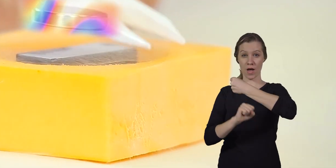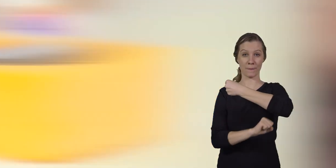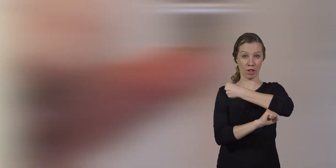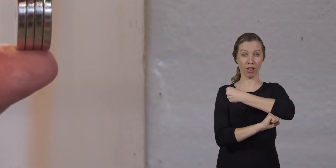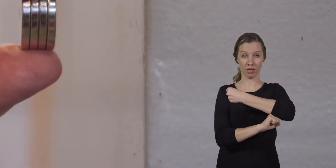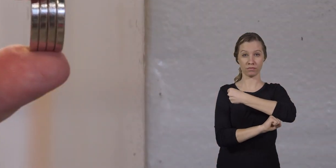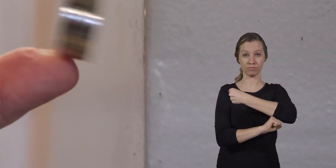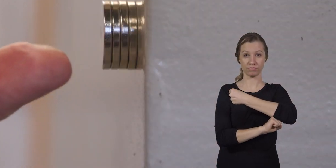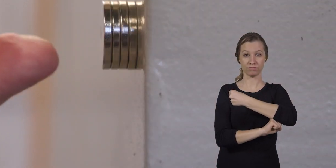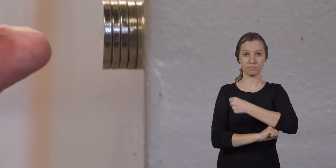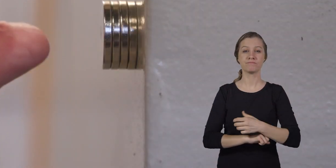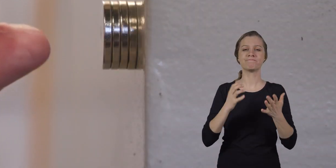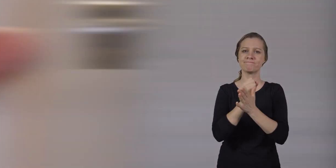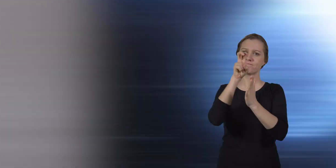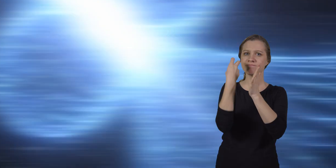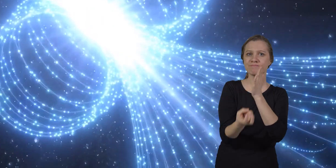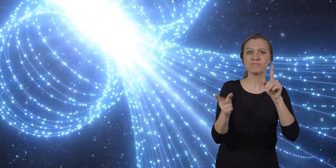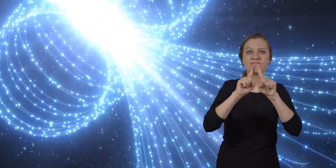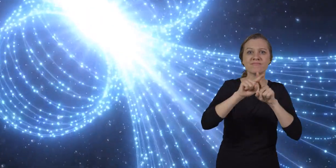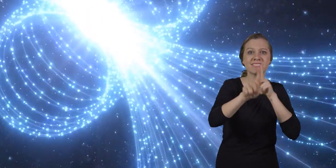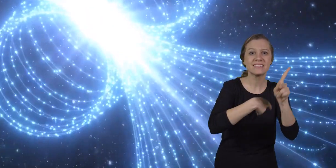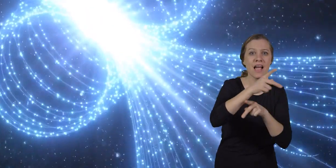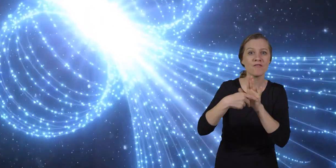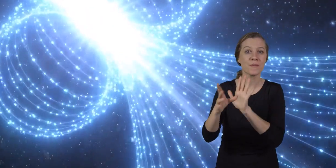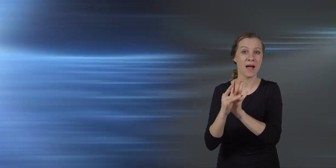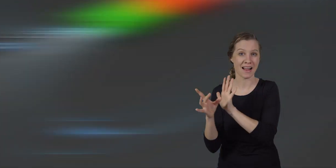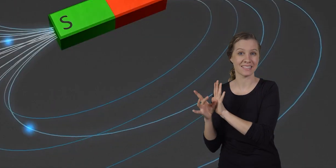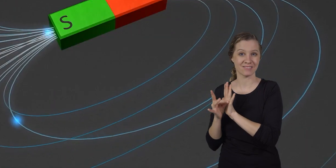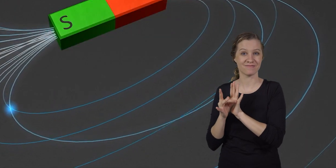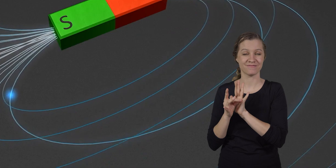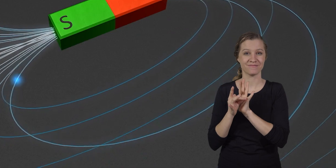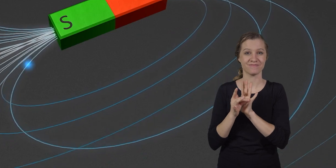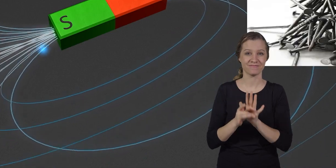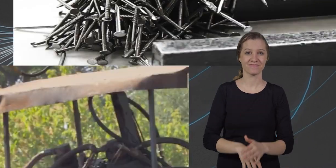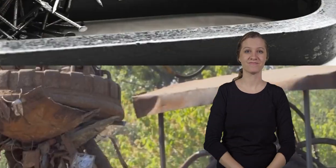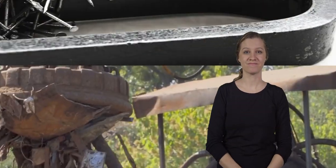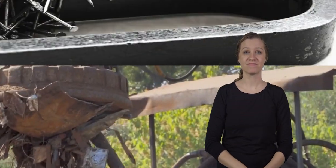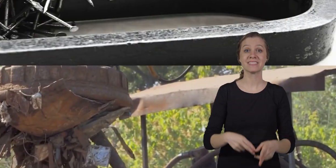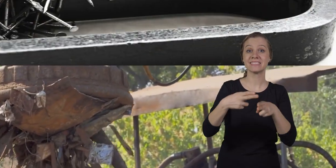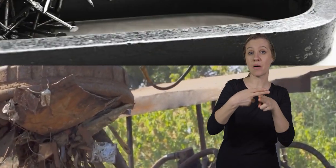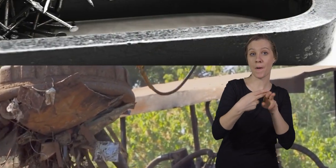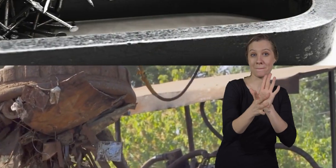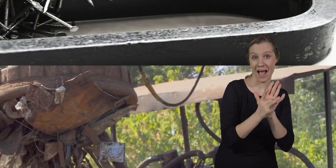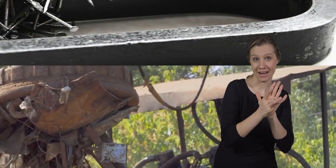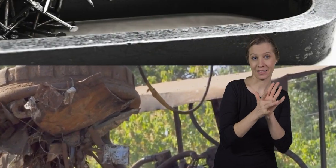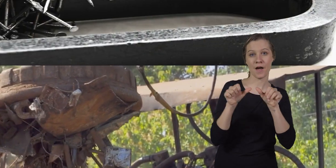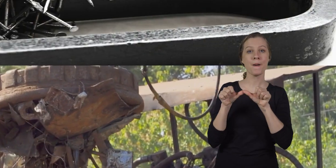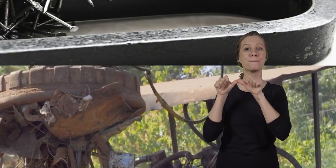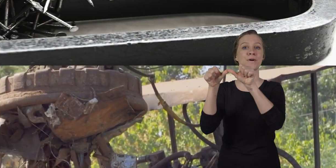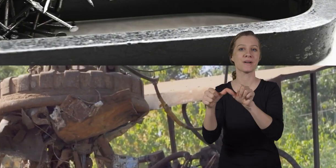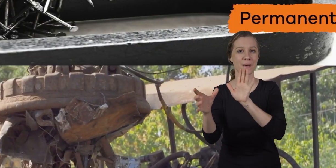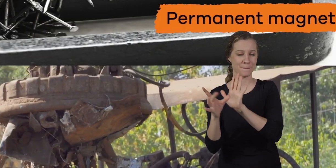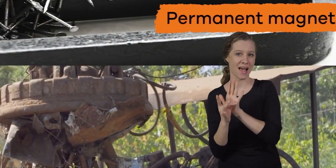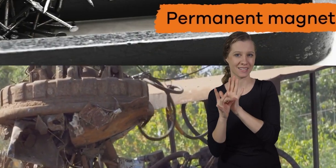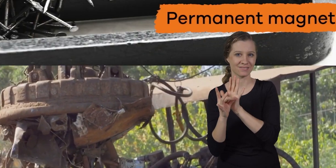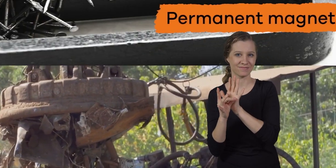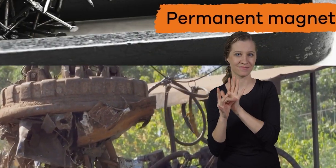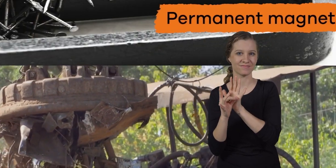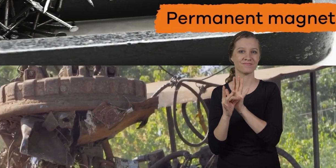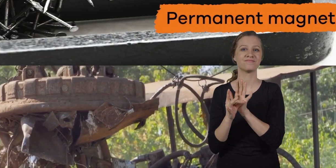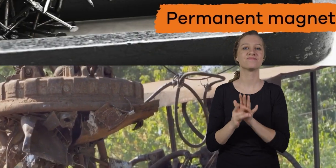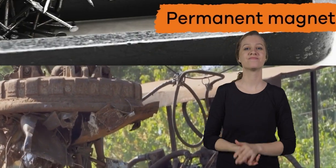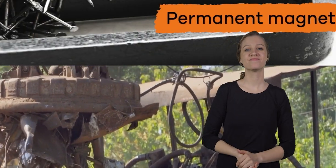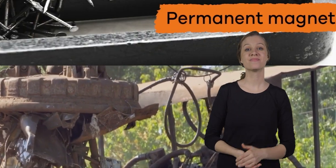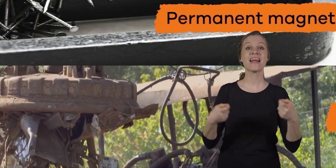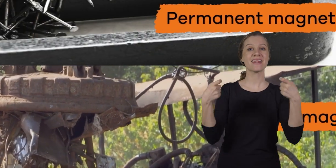we have recapped the fundamentals let's dive into the different types of magnets temporary magnets permanent